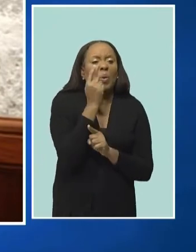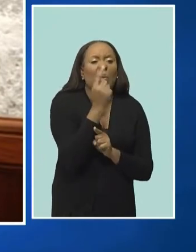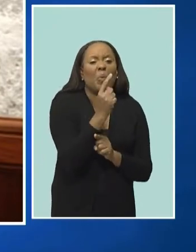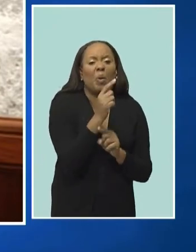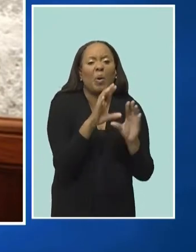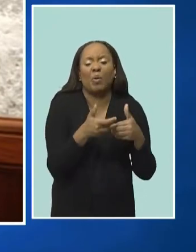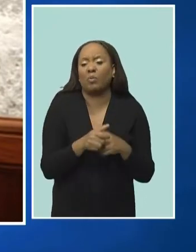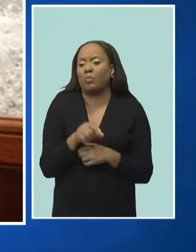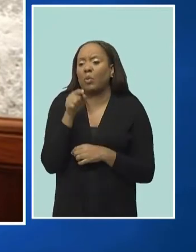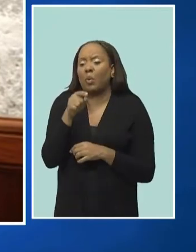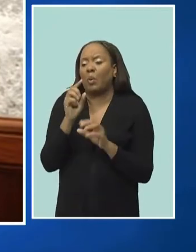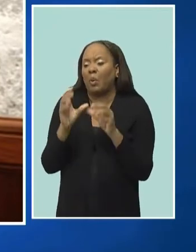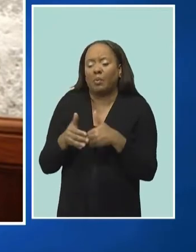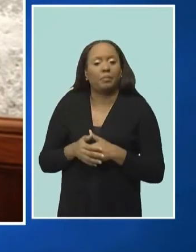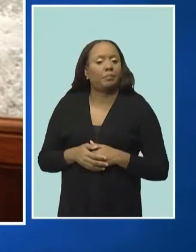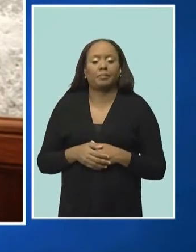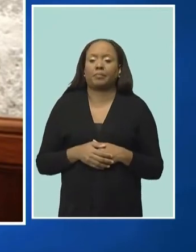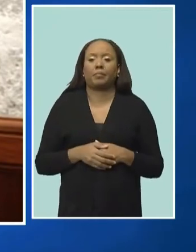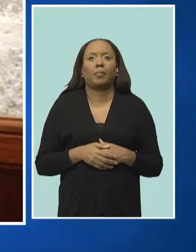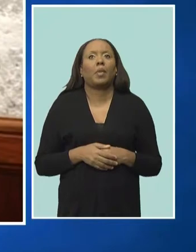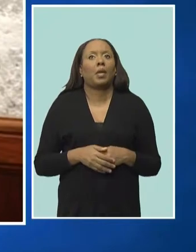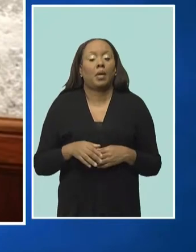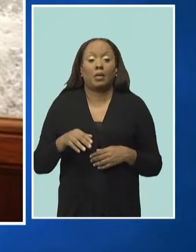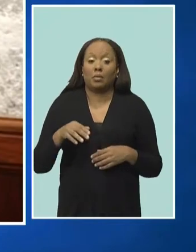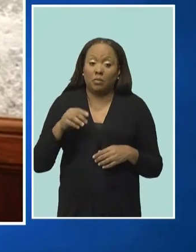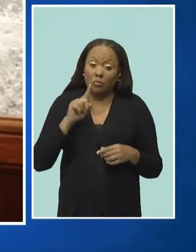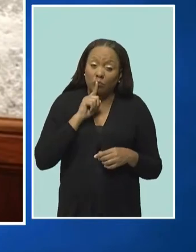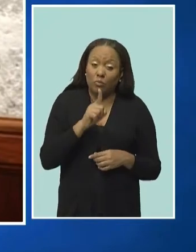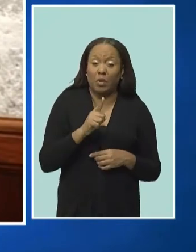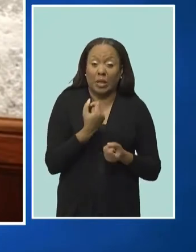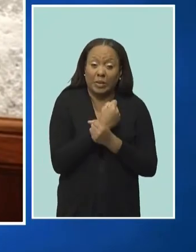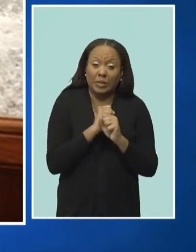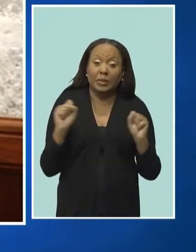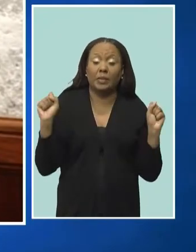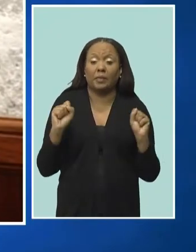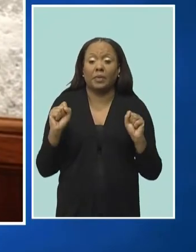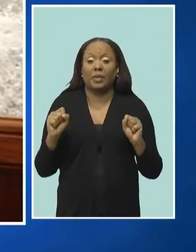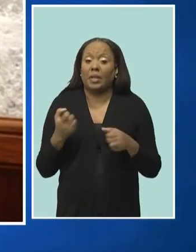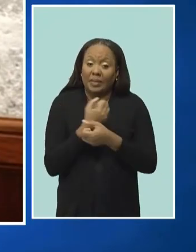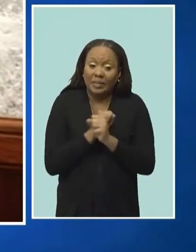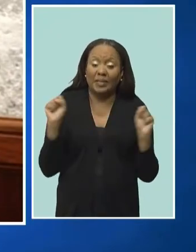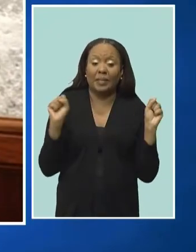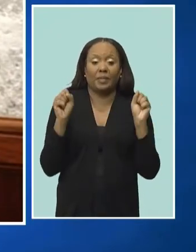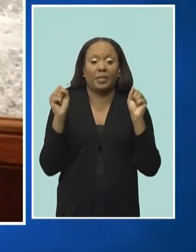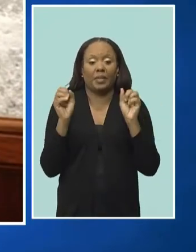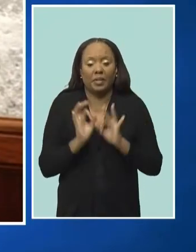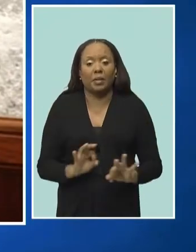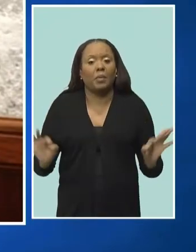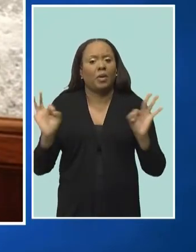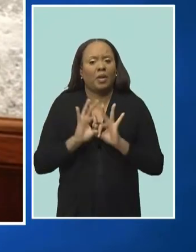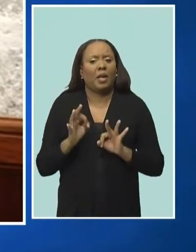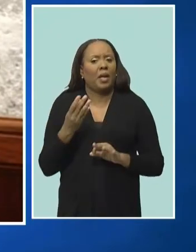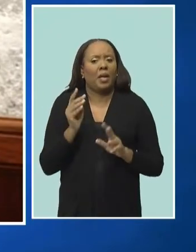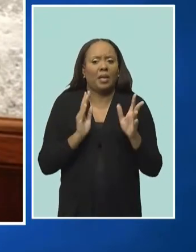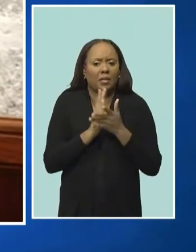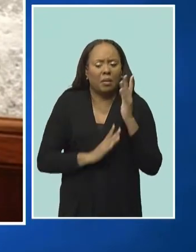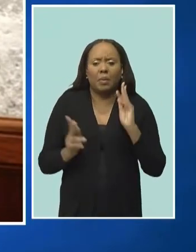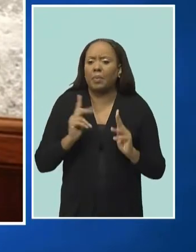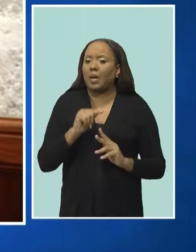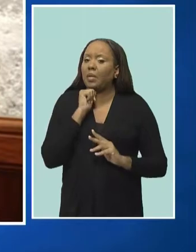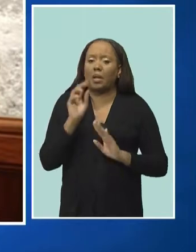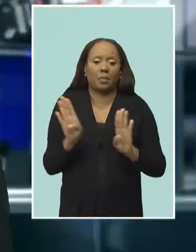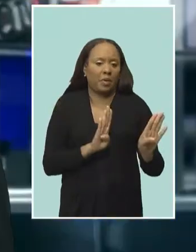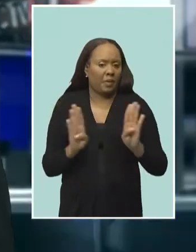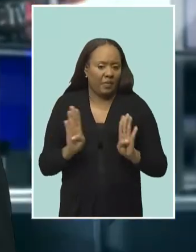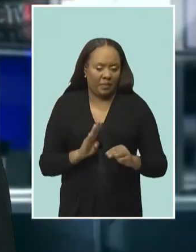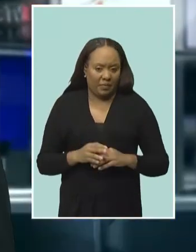This must be seen as an issue of safety that is affecting our country and an indiscipline that is creeping into the country that we need to